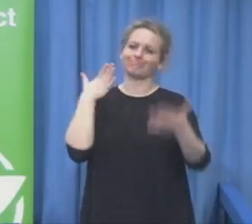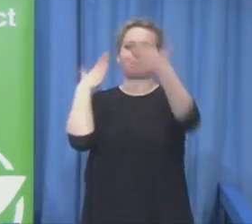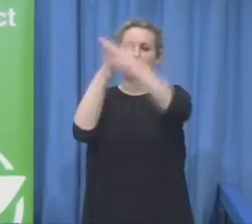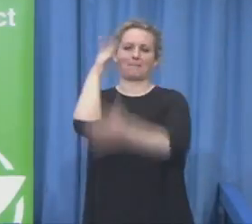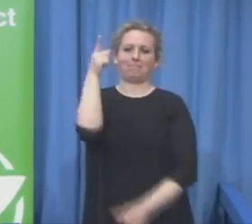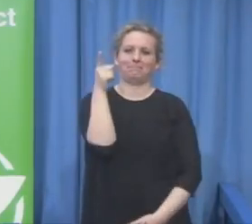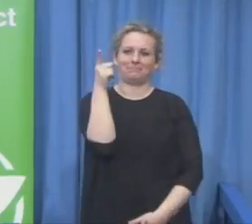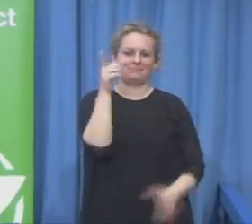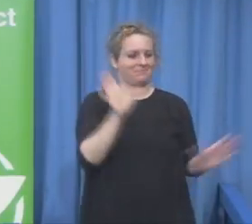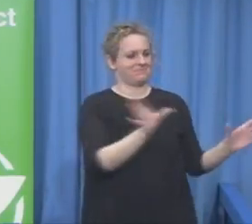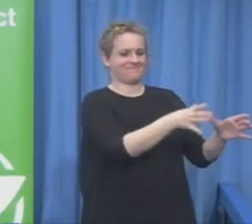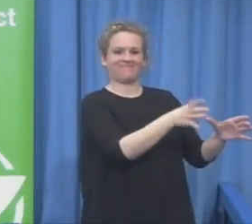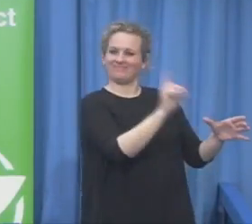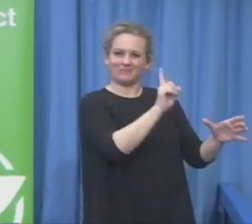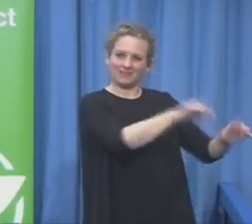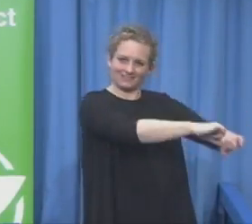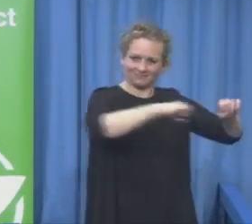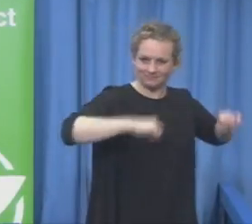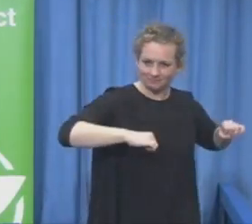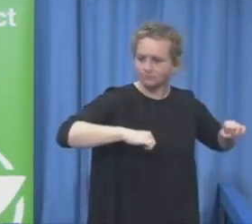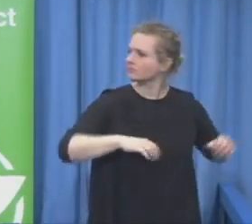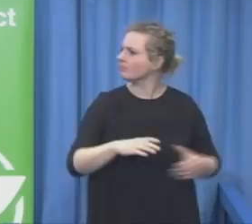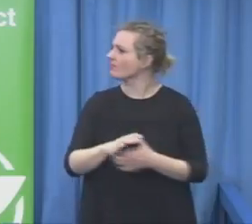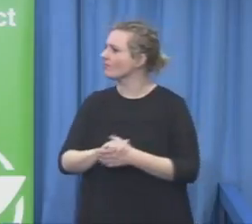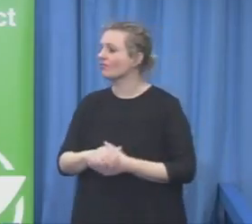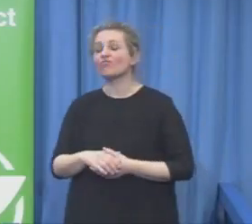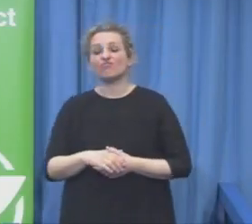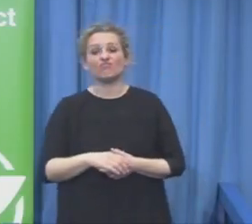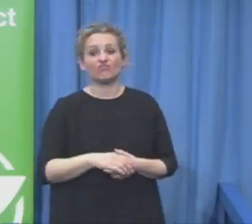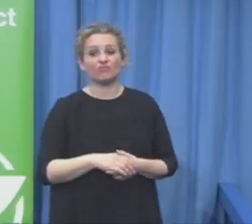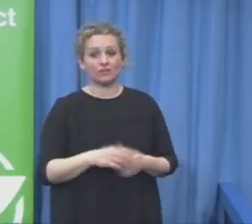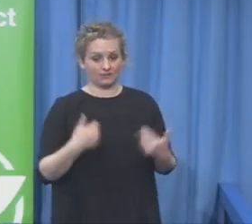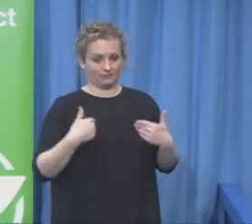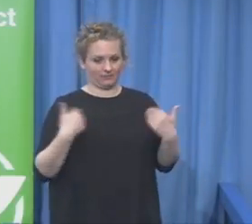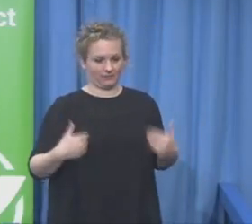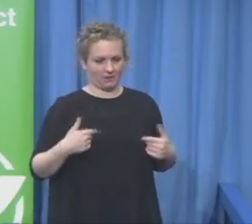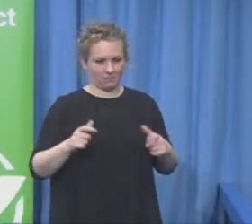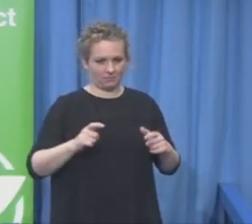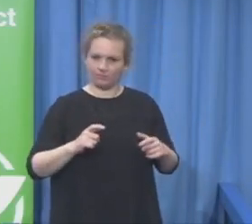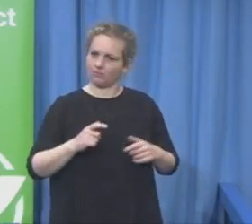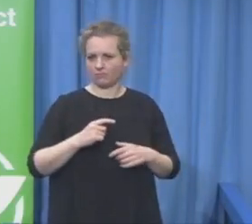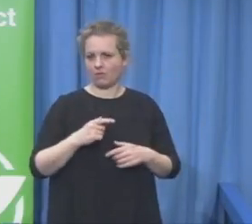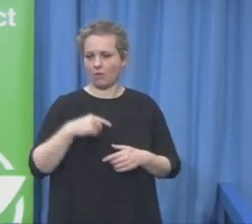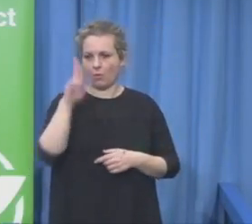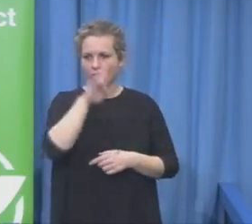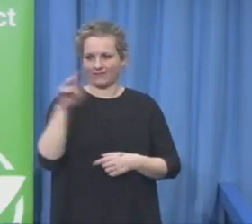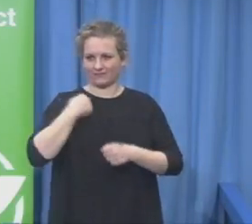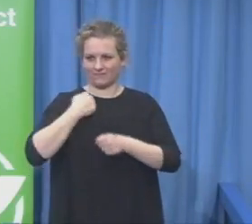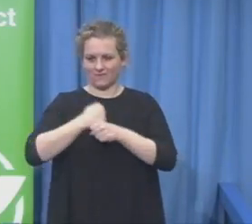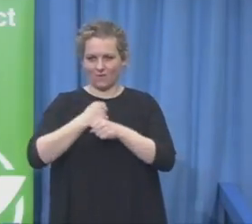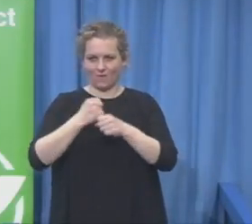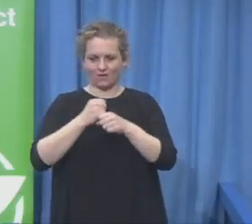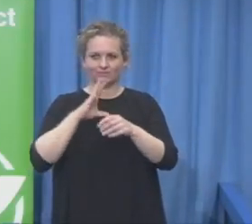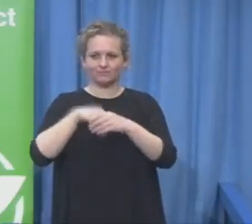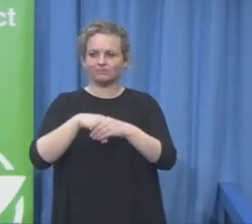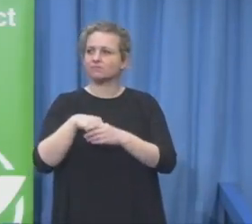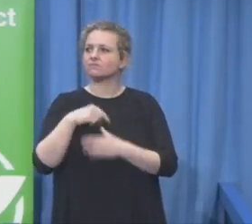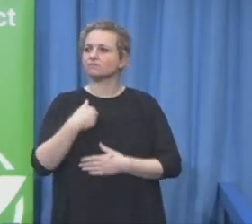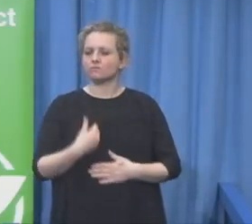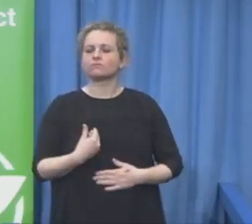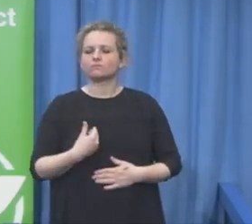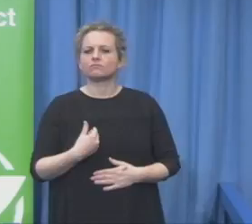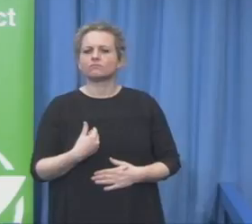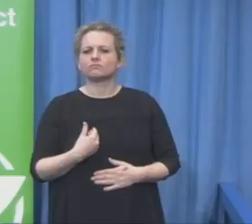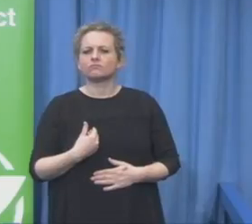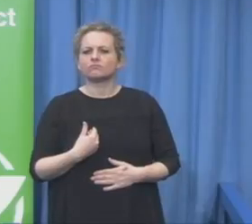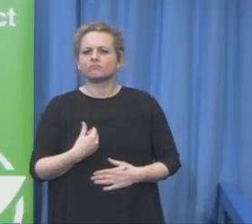With respect to barriers? Yes. With respect to barriers. I think what Val Borger was telling us is very